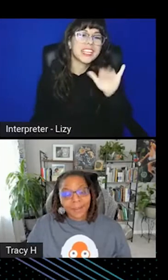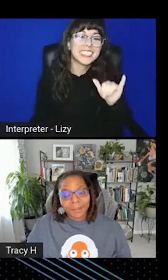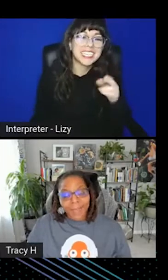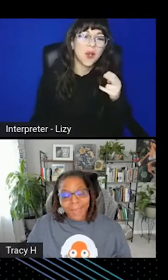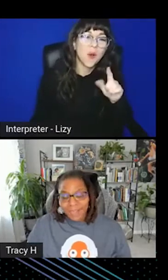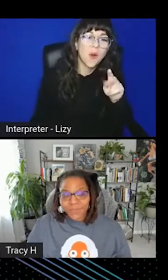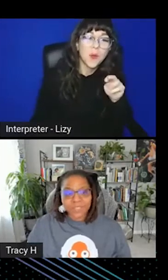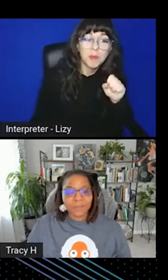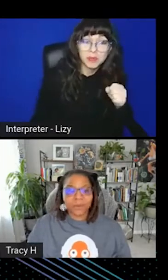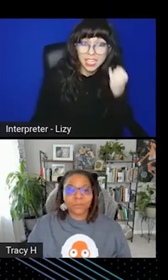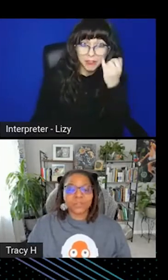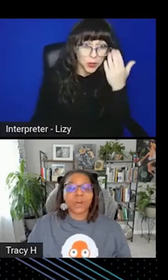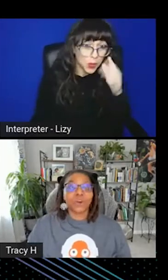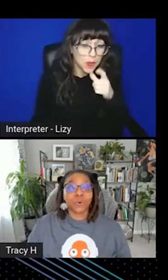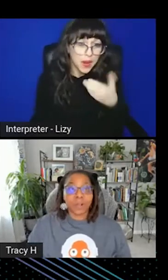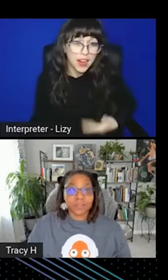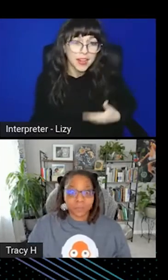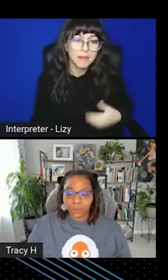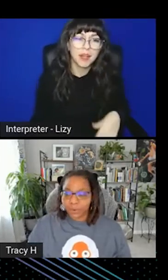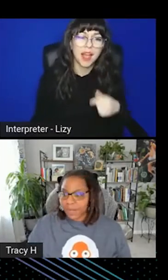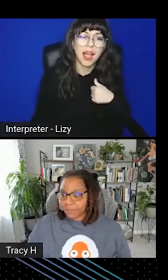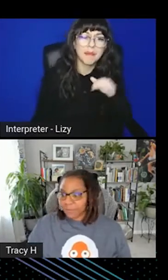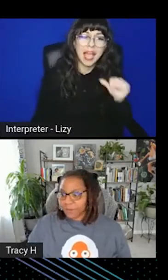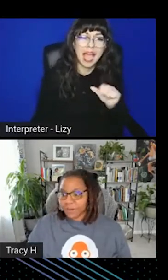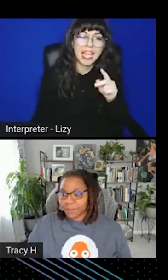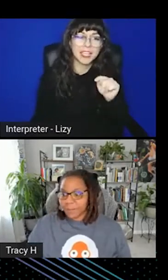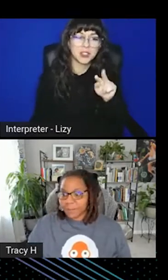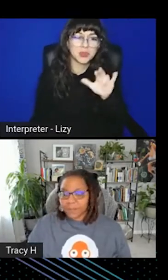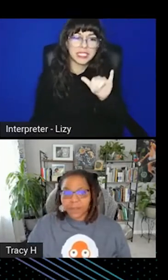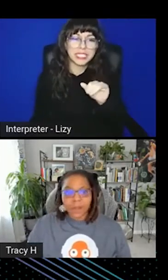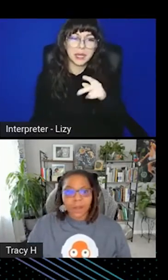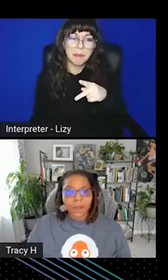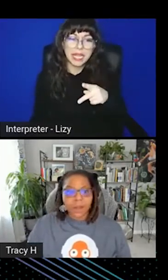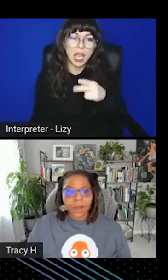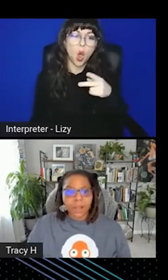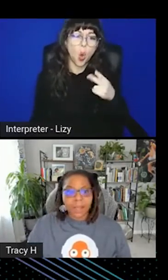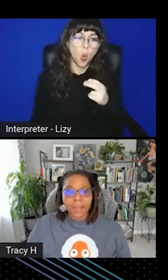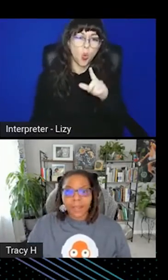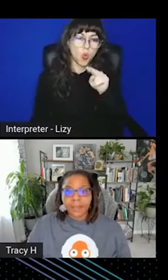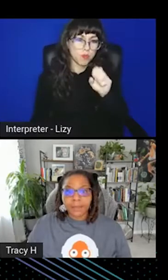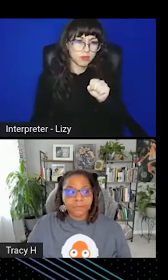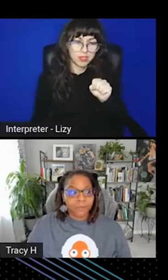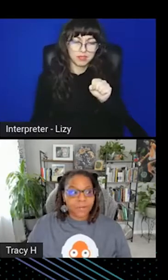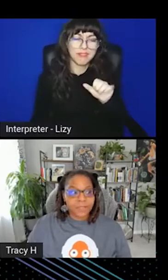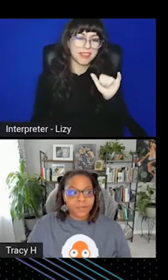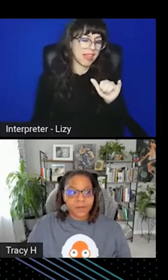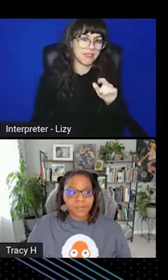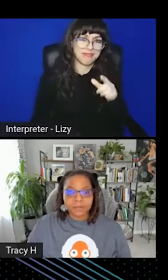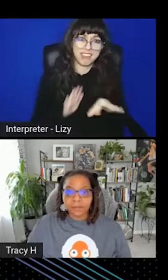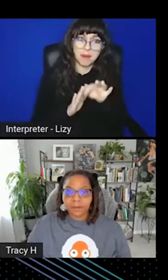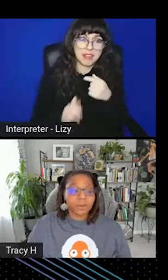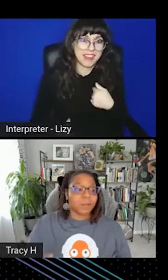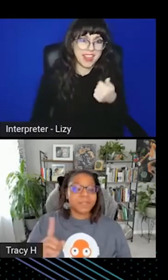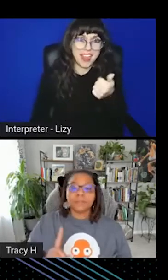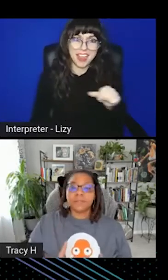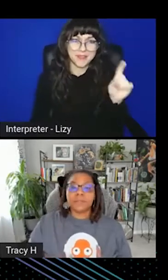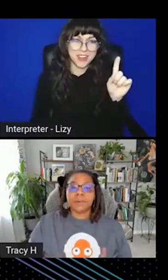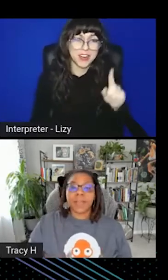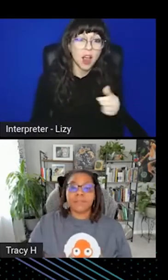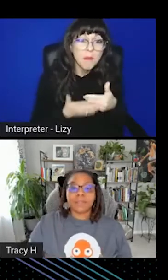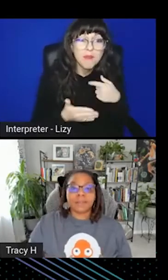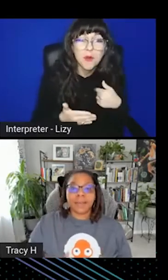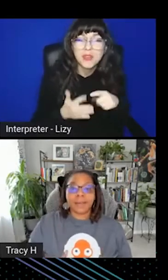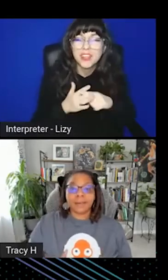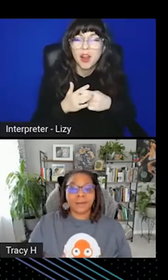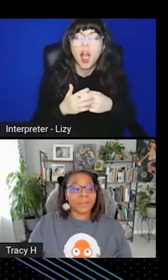I am at Tracy P. Holmes across the board everywhere. And before I get started, oh, and I am a developer